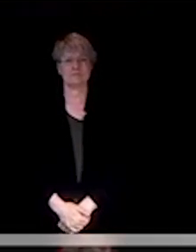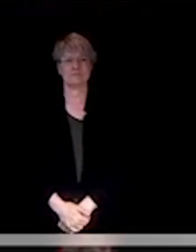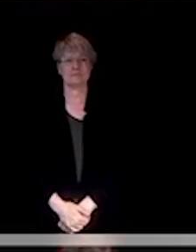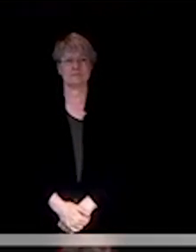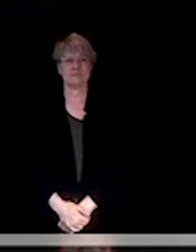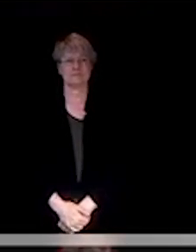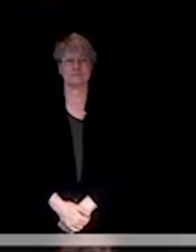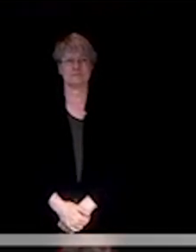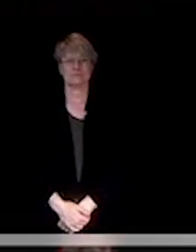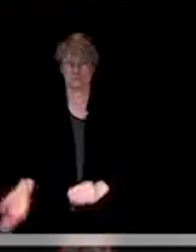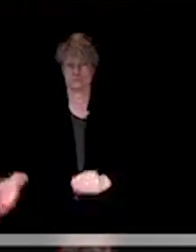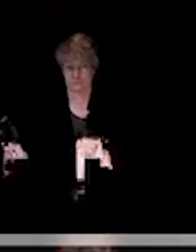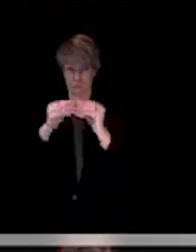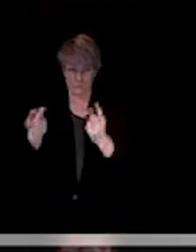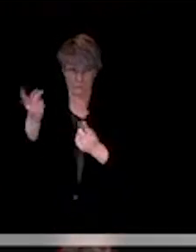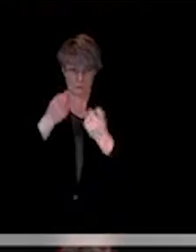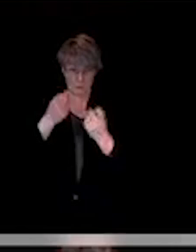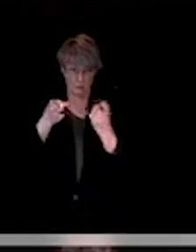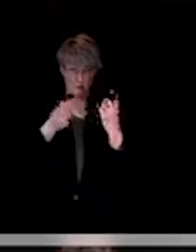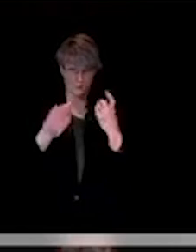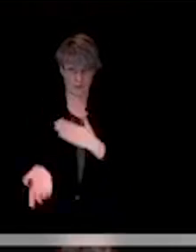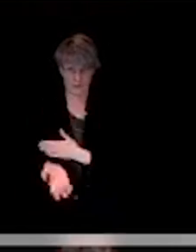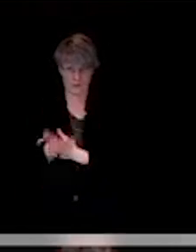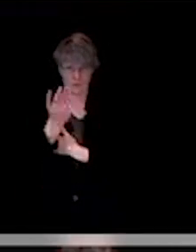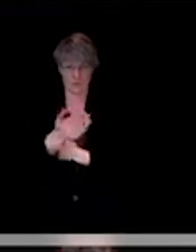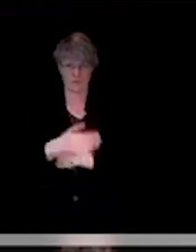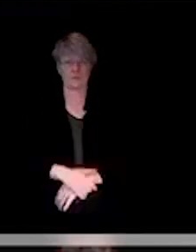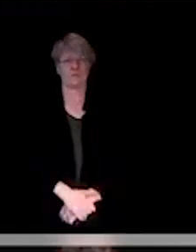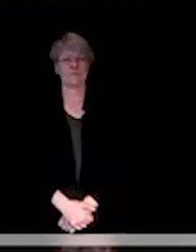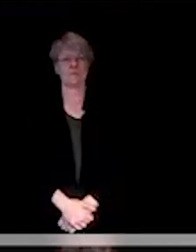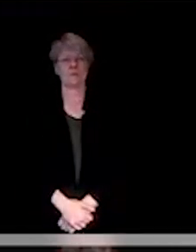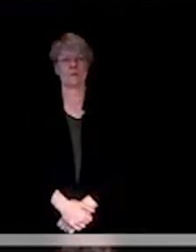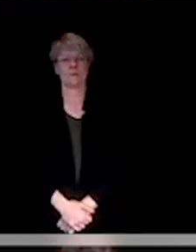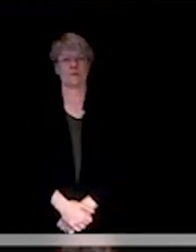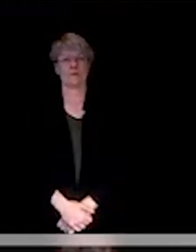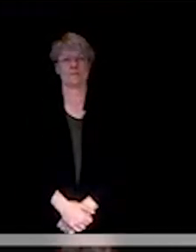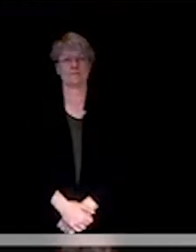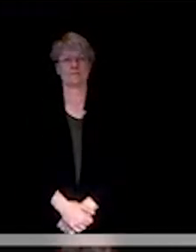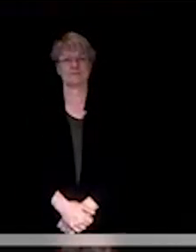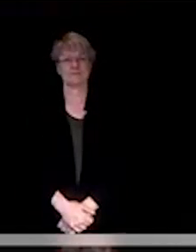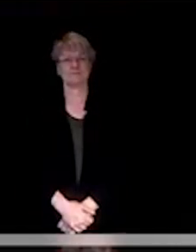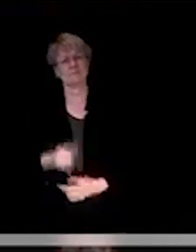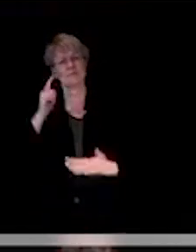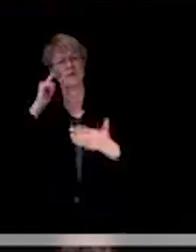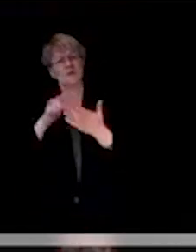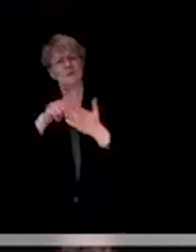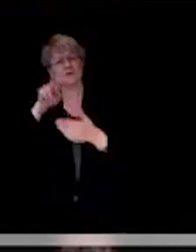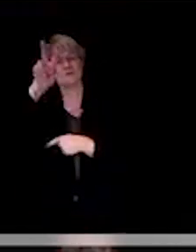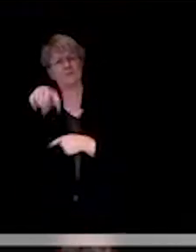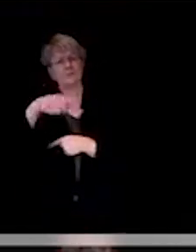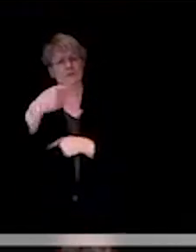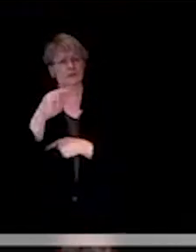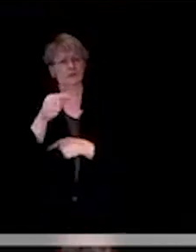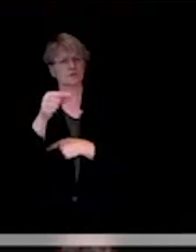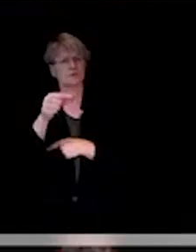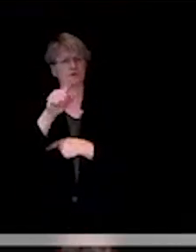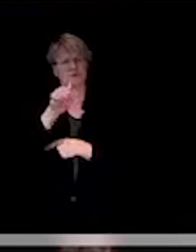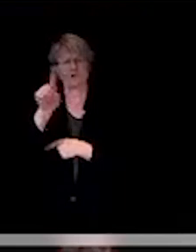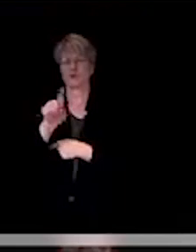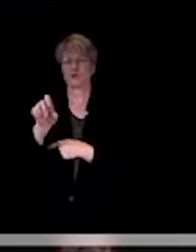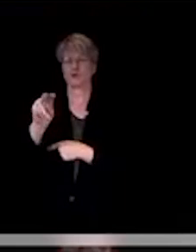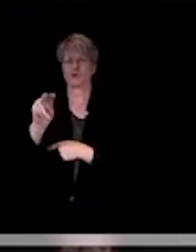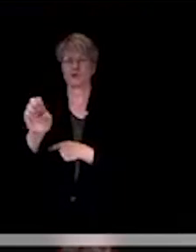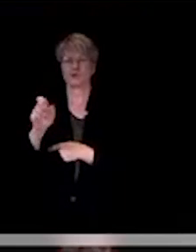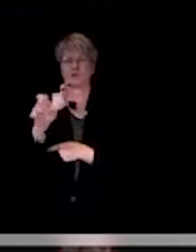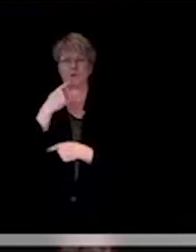Any other questions this morning? Well, I'll have another one. I see in the green zone there, lodging and short-term rentals are in there.